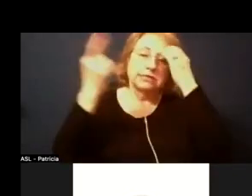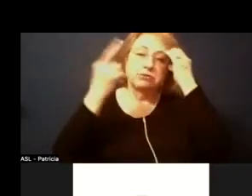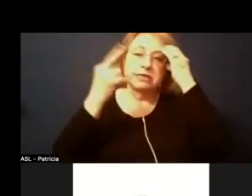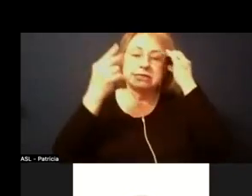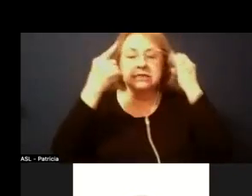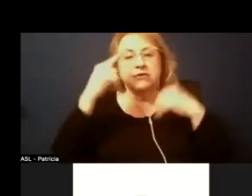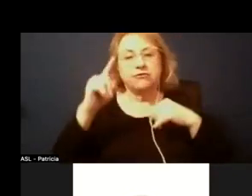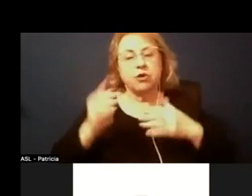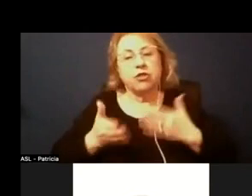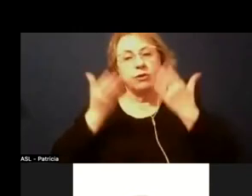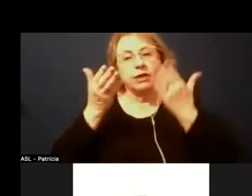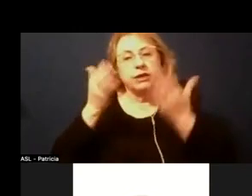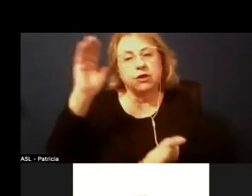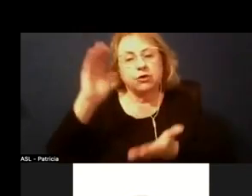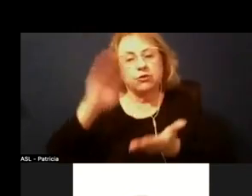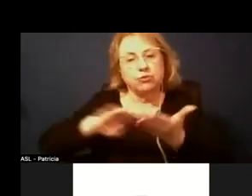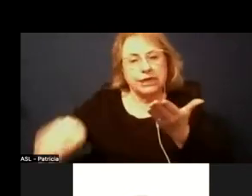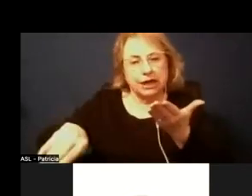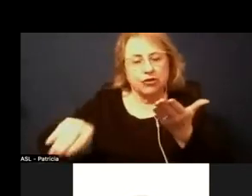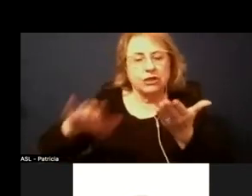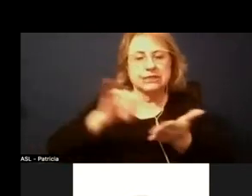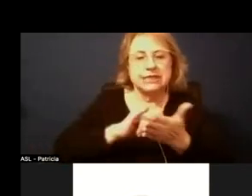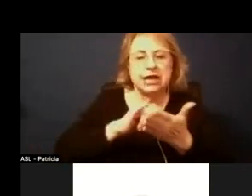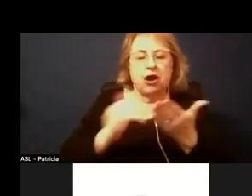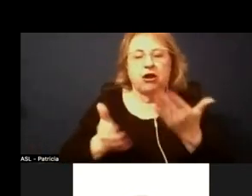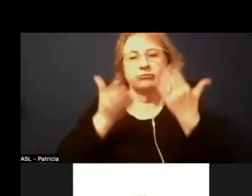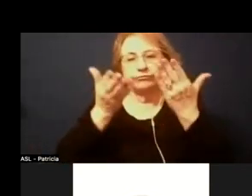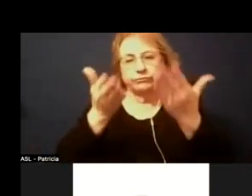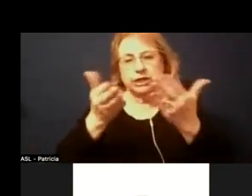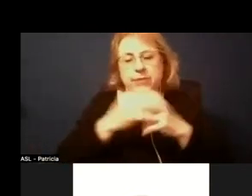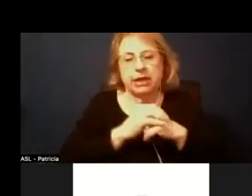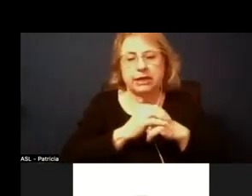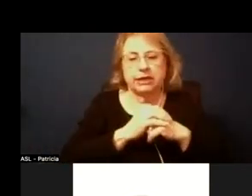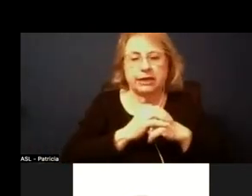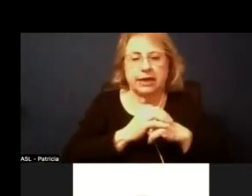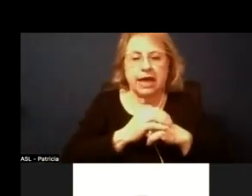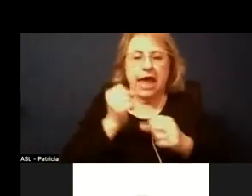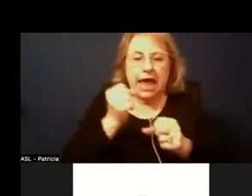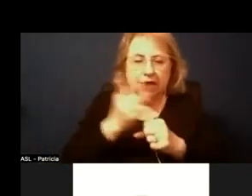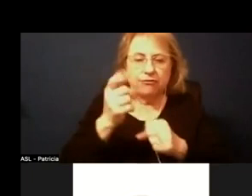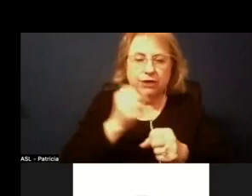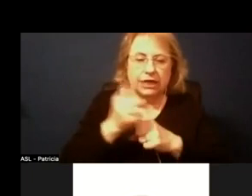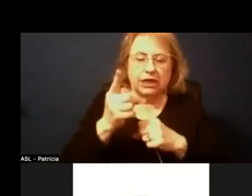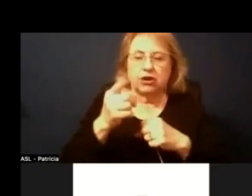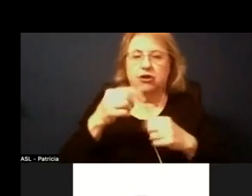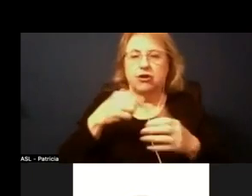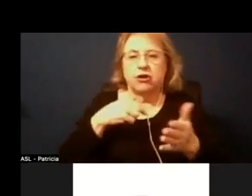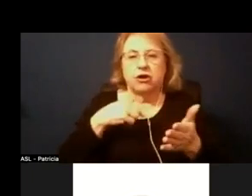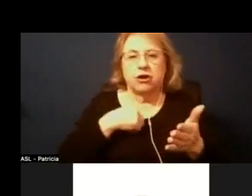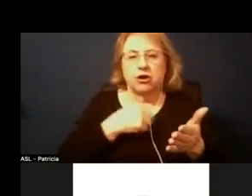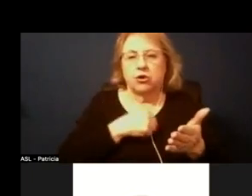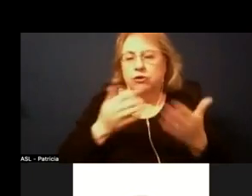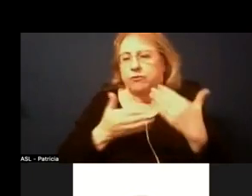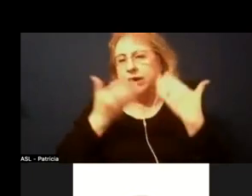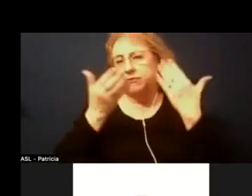um as alicia aragon had stated um you know every year that i've been here we've been able to offer work